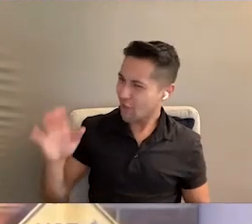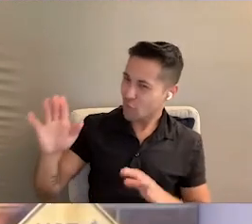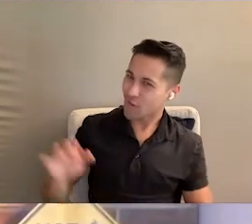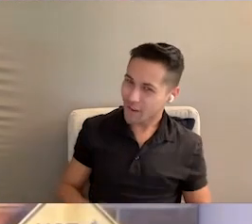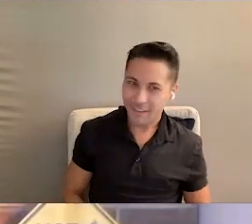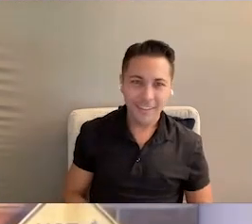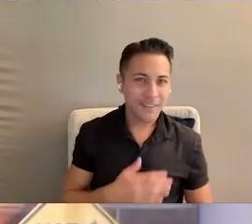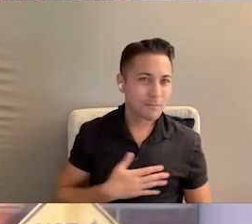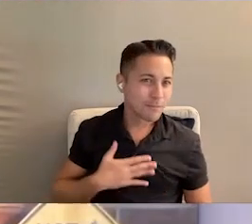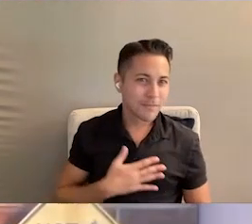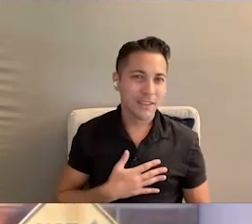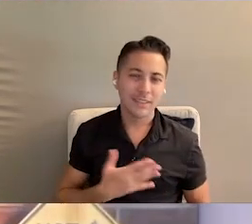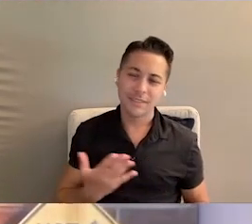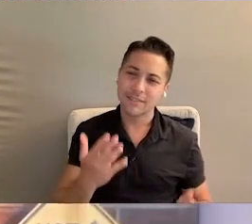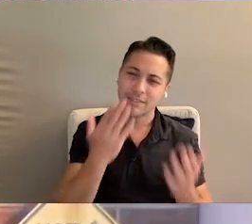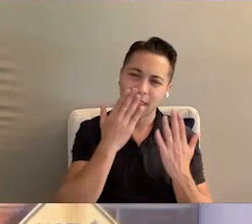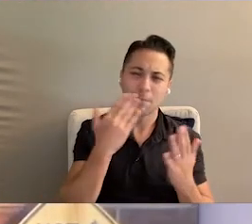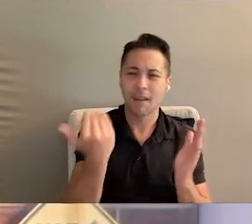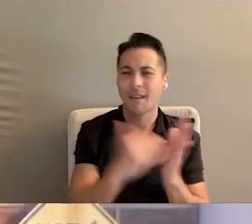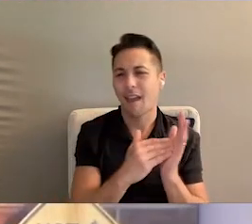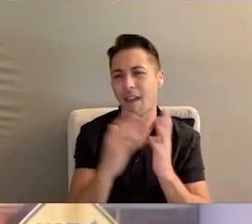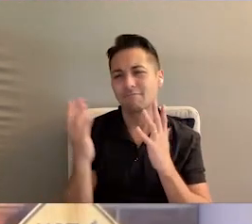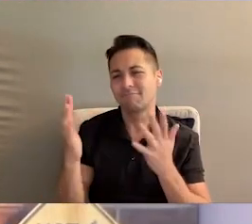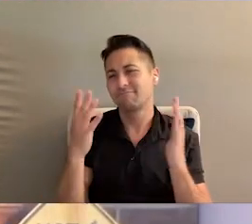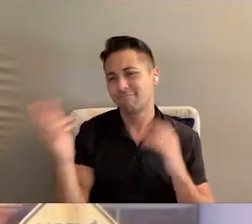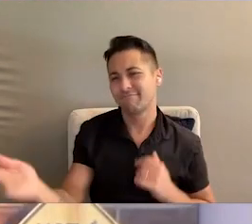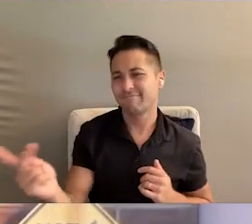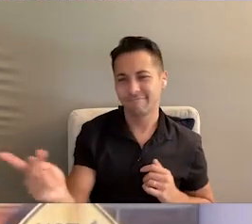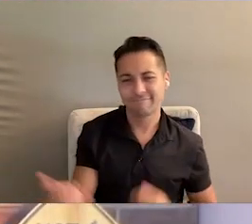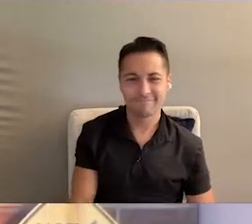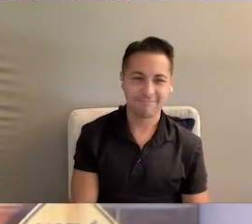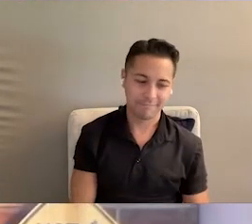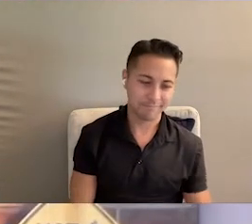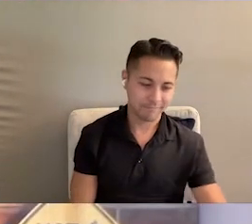Aren't they great? Please join me again in giving them a round of applause.